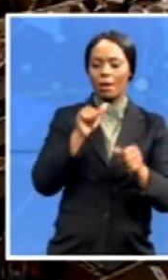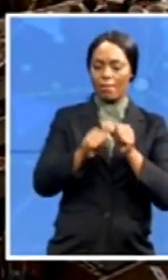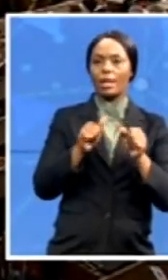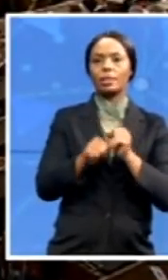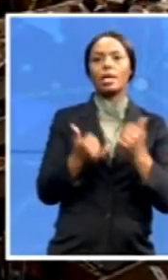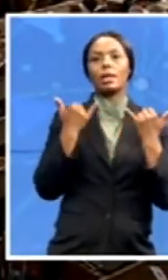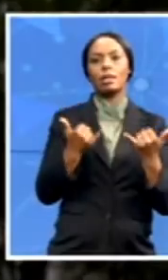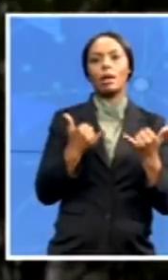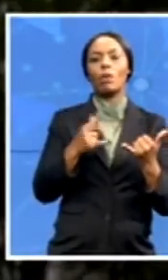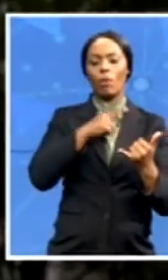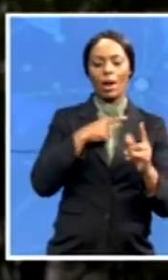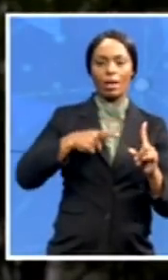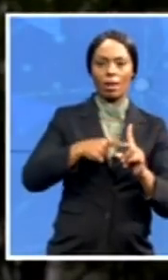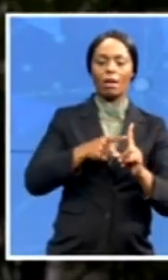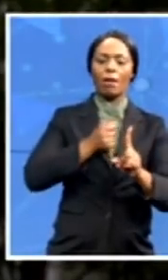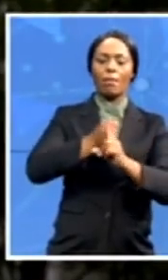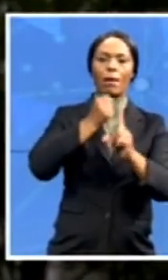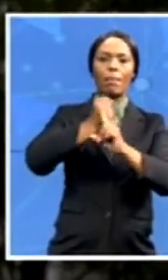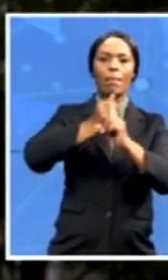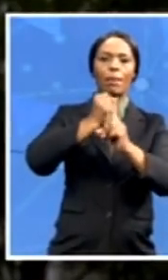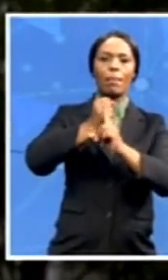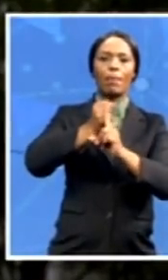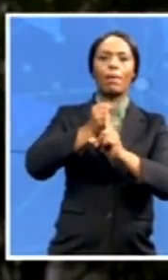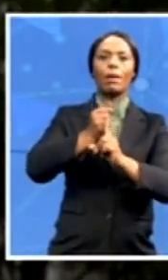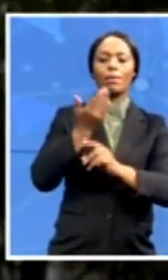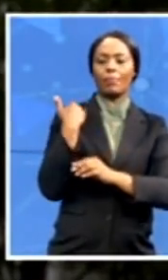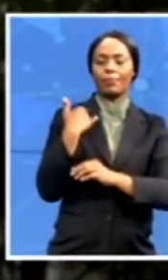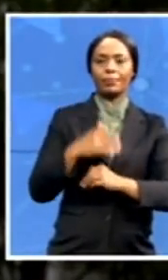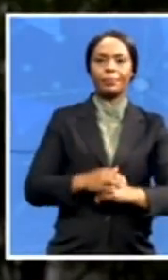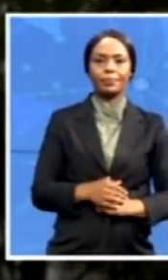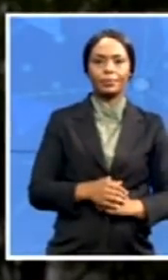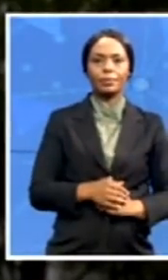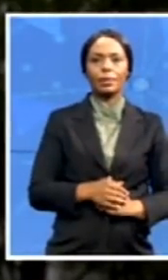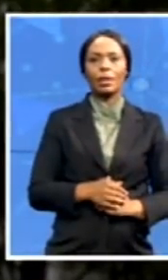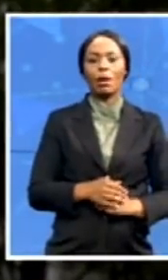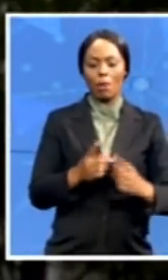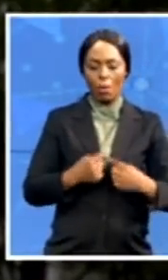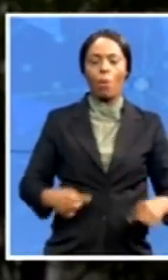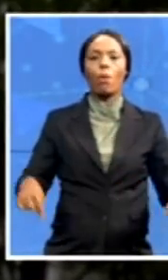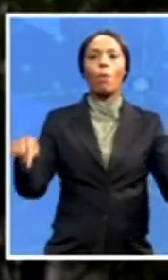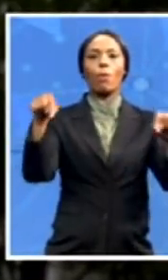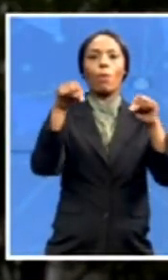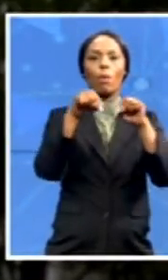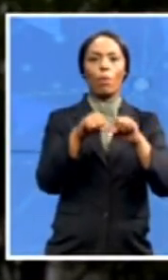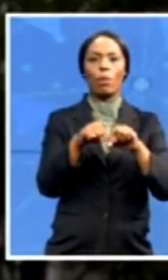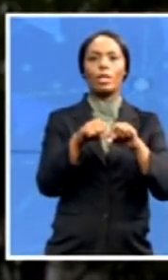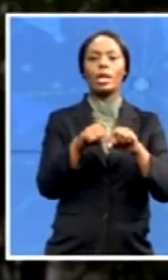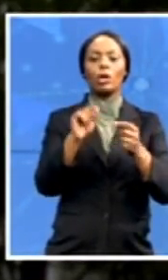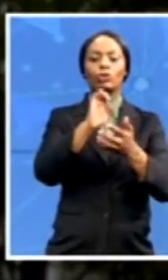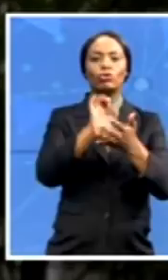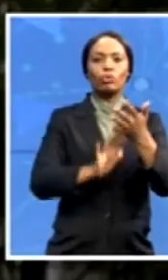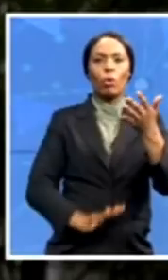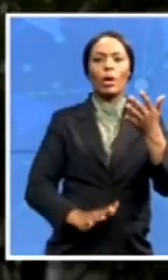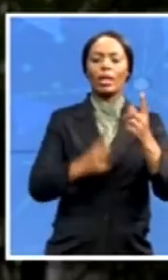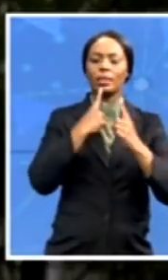as he used to say. All of us can tell a story about F. W. de Klerk.